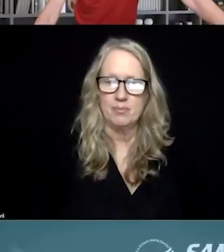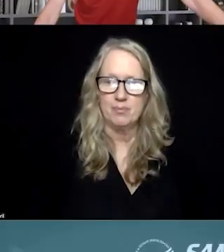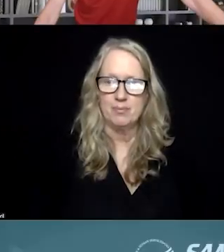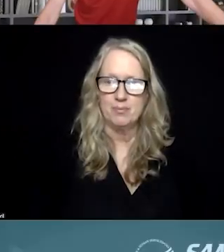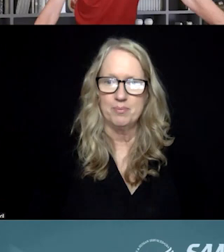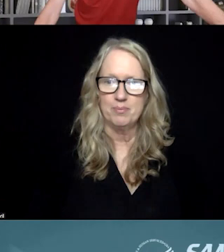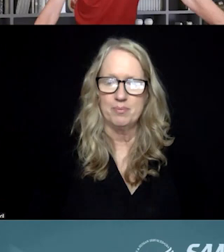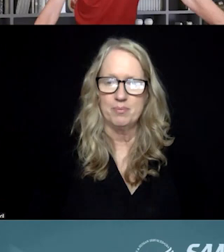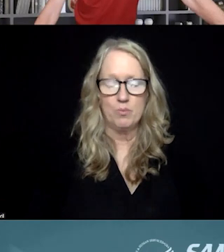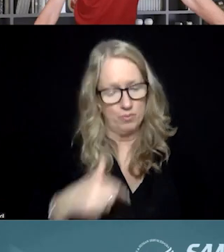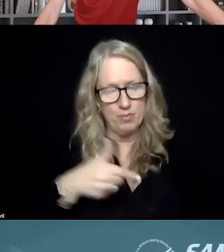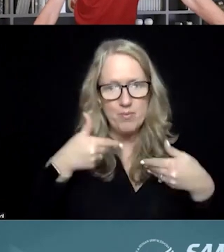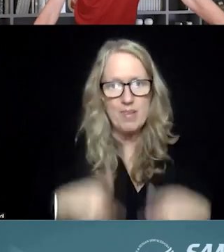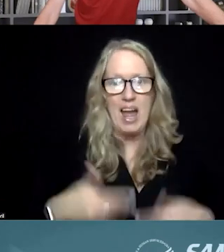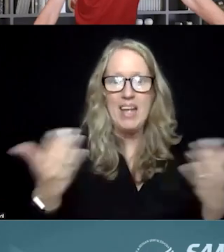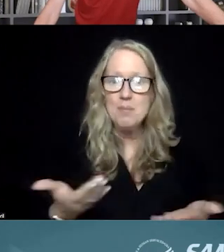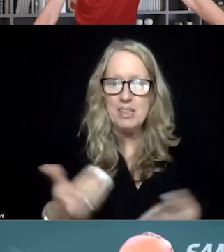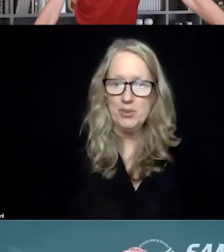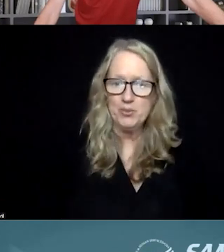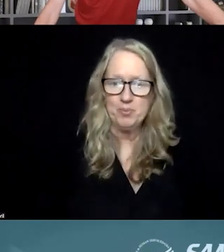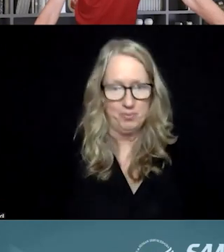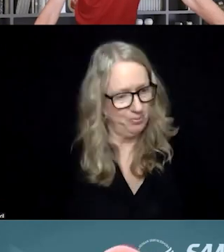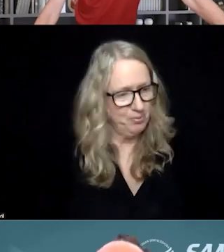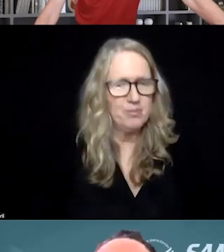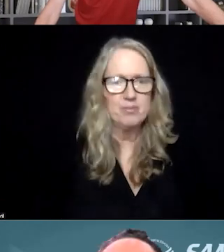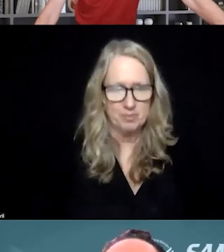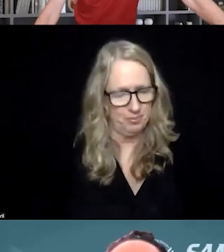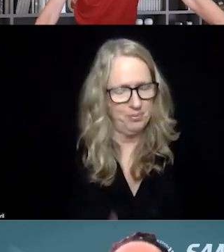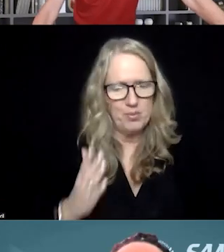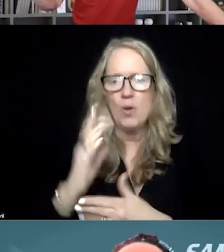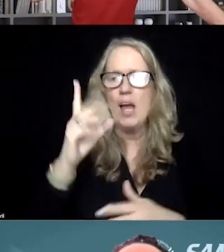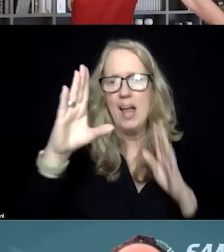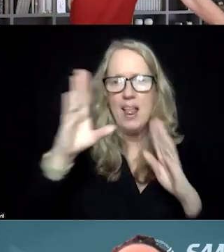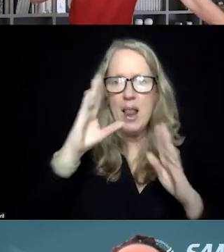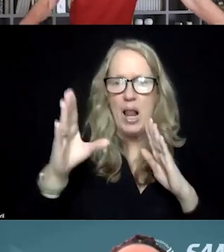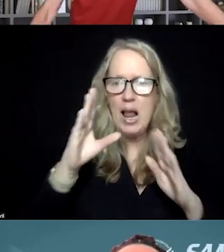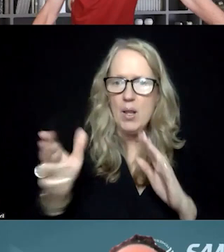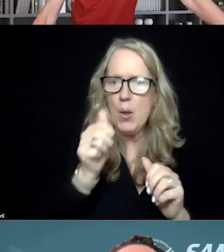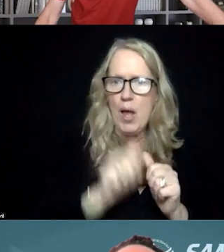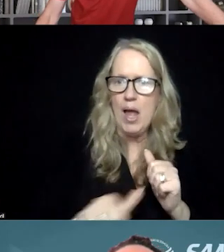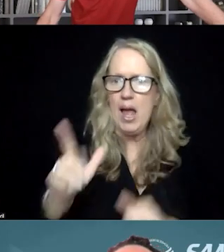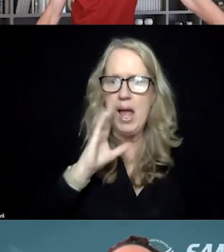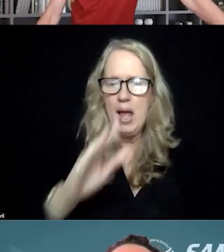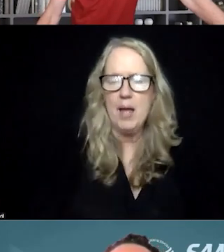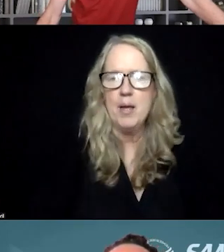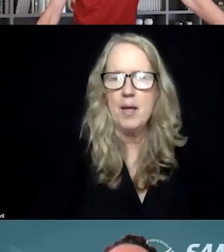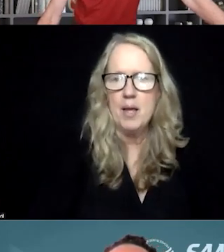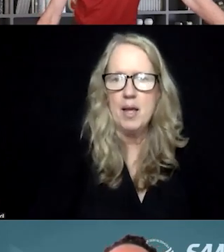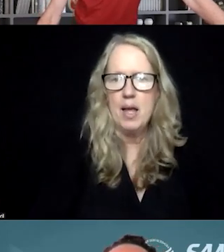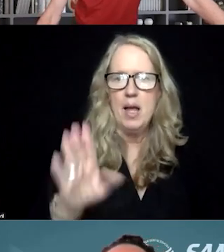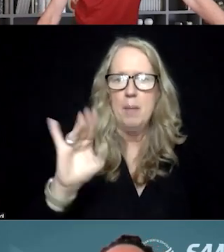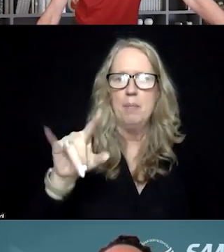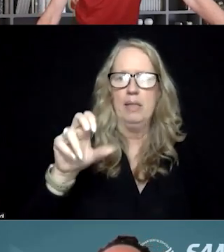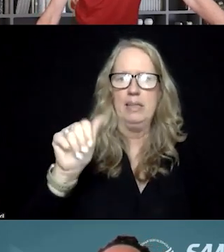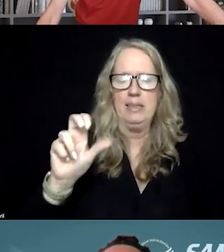Belina. I am here. Yes. Great. All right. I am here. Hello, everyone. Um, Belina Shaw, one of the senior medical advisors in